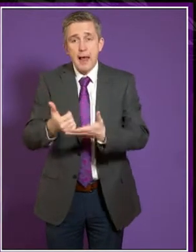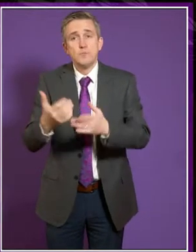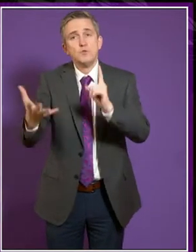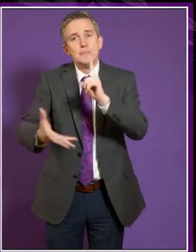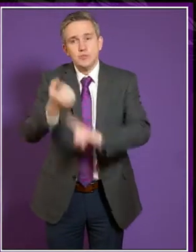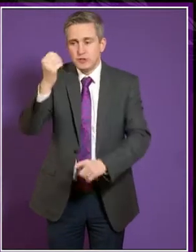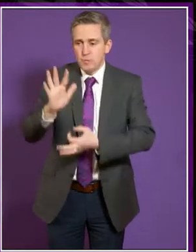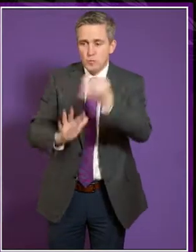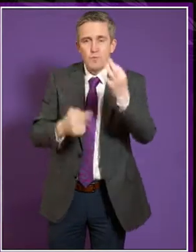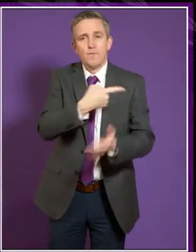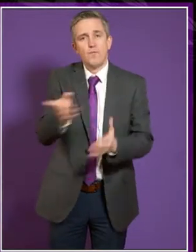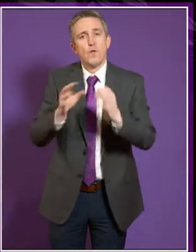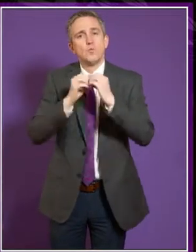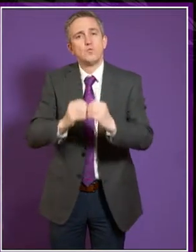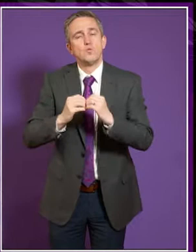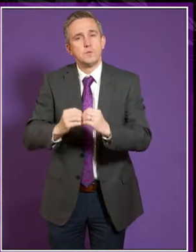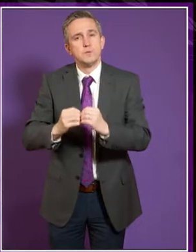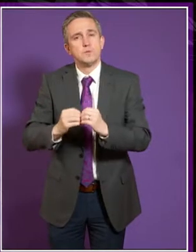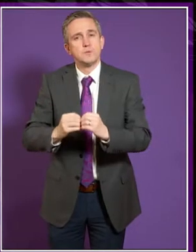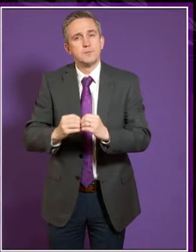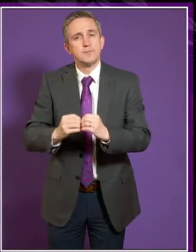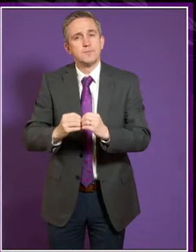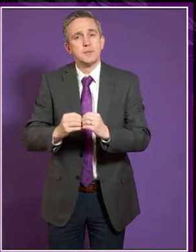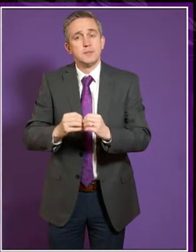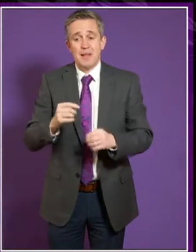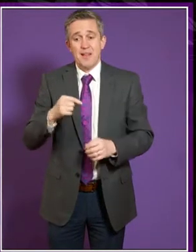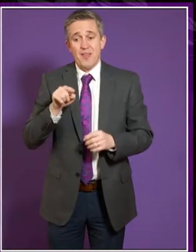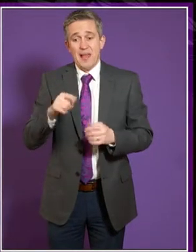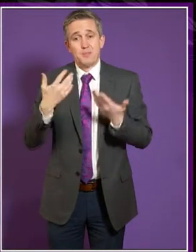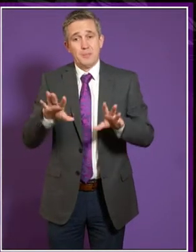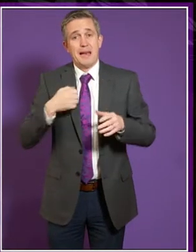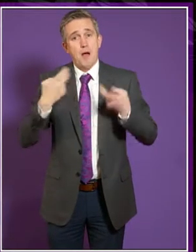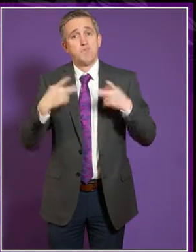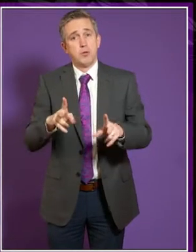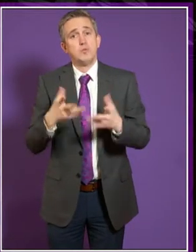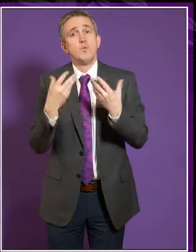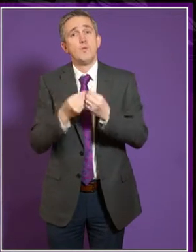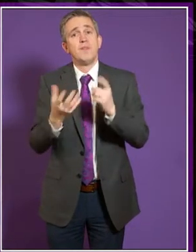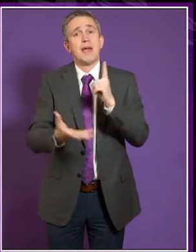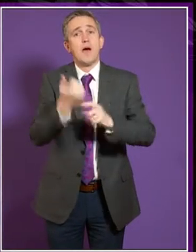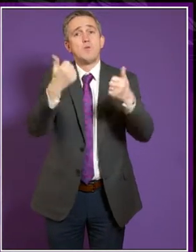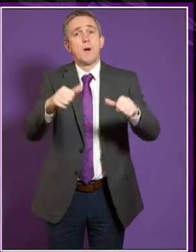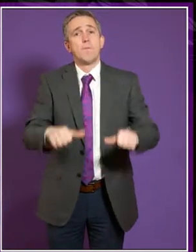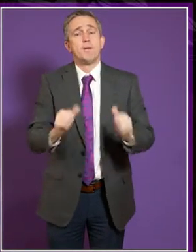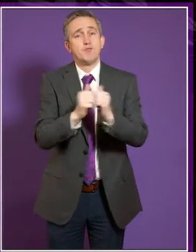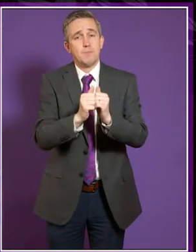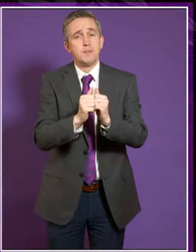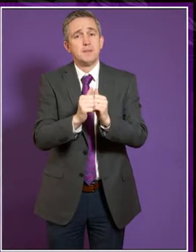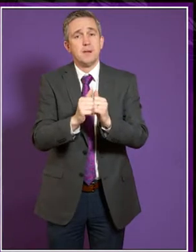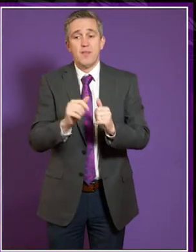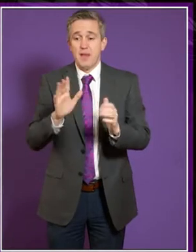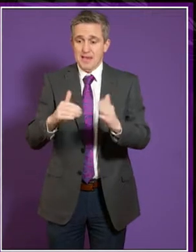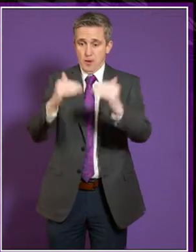that, they're not doing the right thing. So that's very much what we've tried to do in the outcome agreement process, is see equalities as